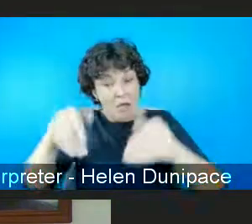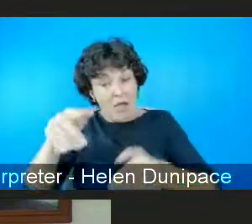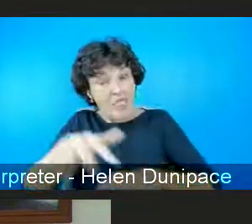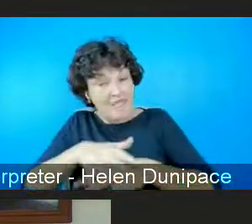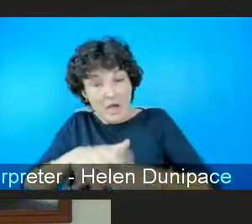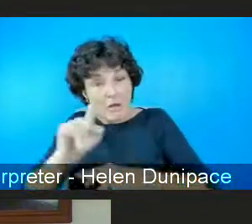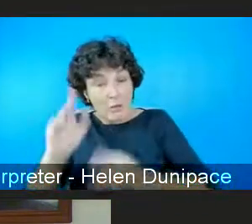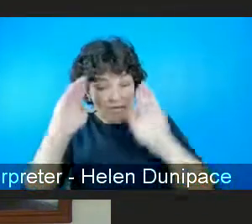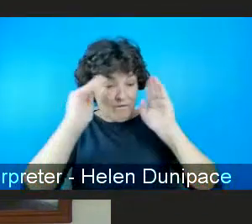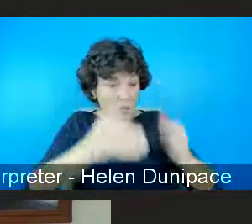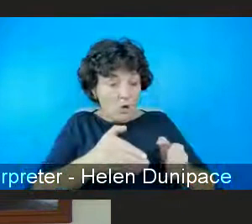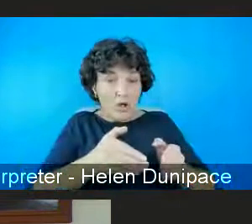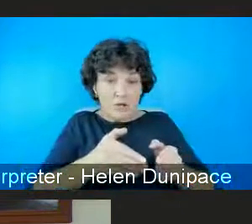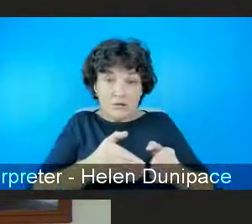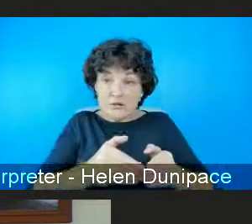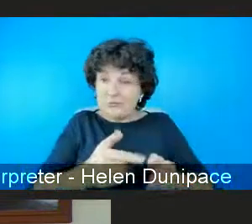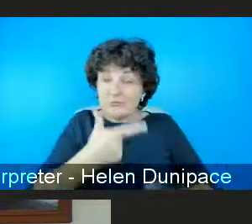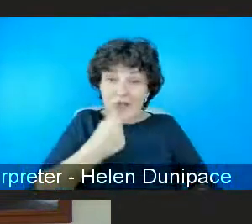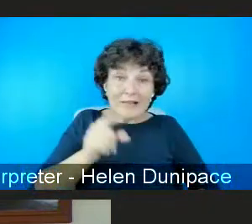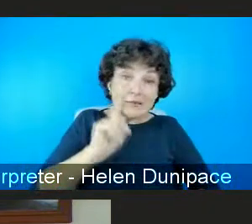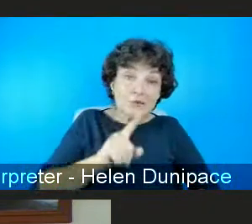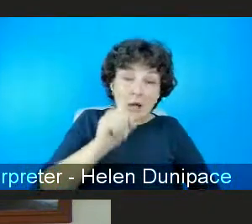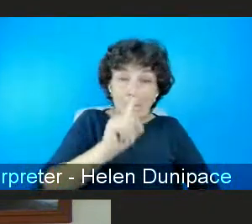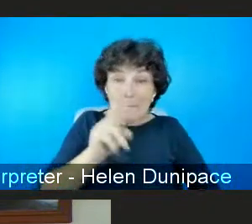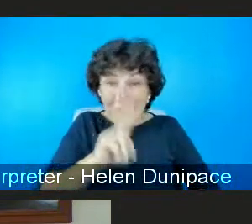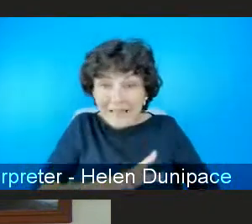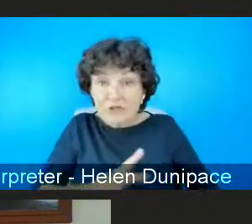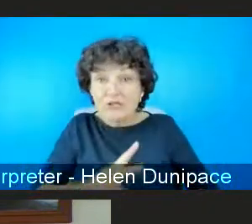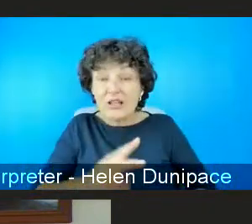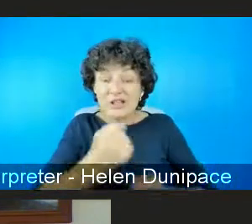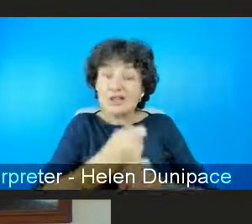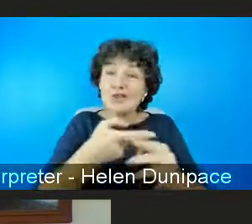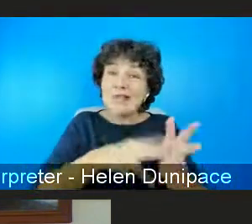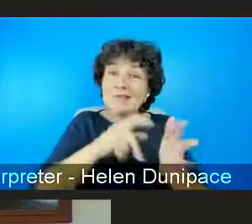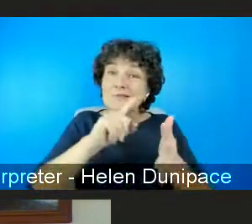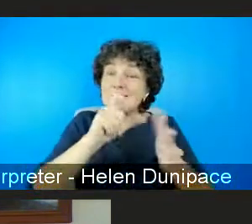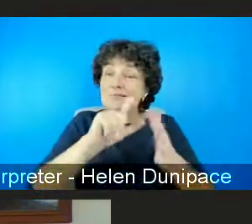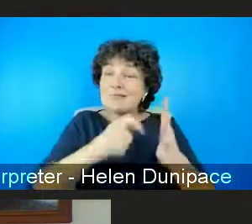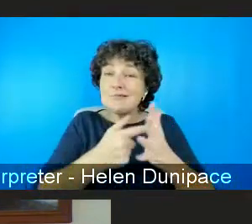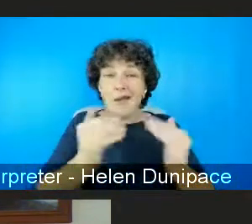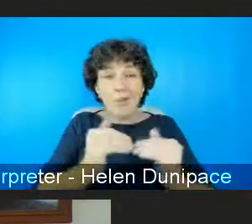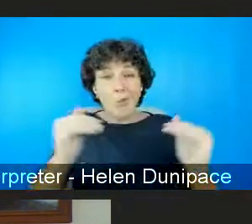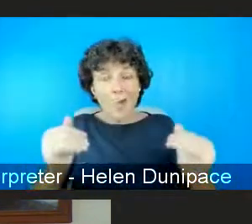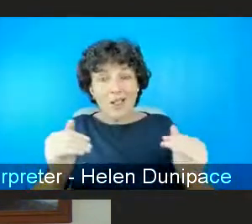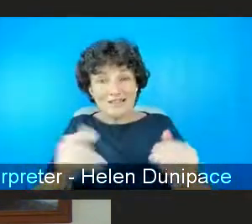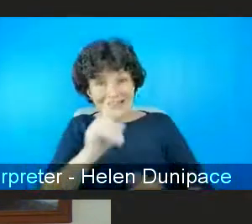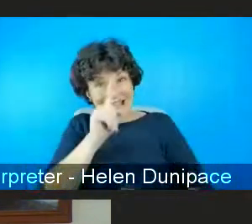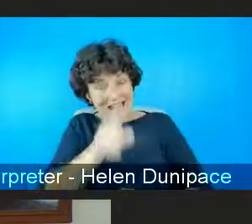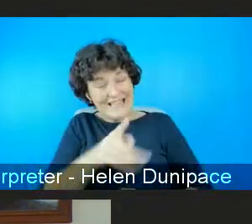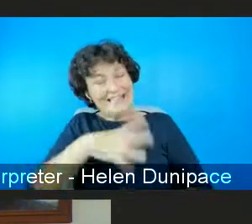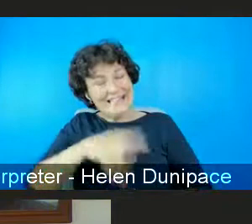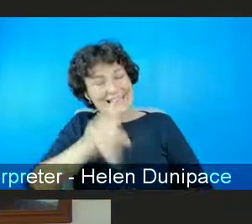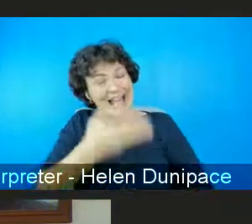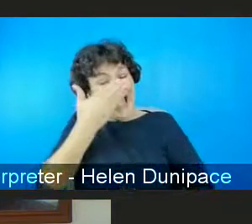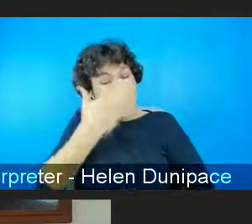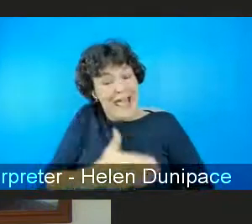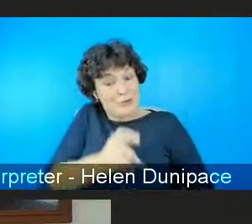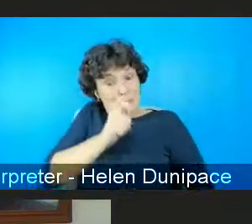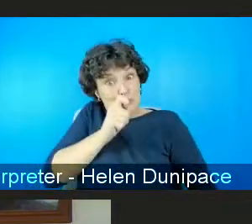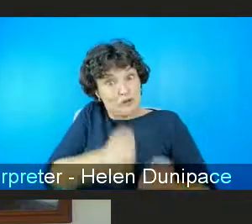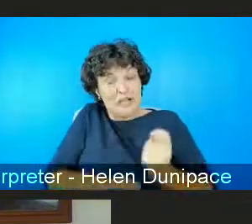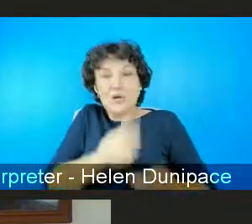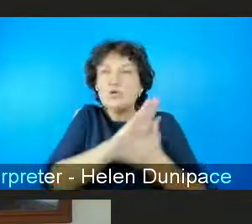question which is that feminist becomes an insult so we need to create a space where that's not the case